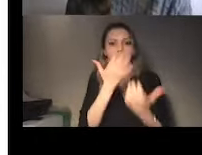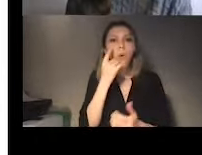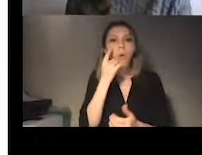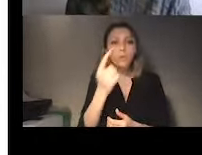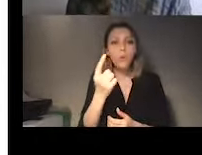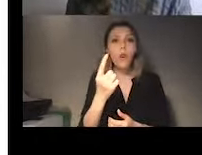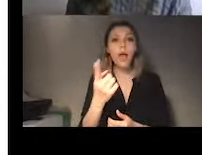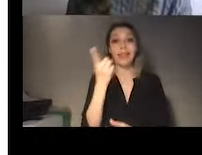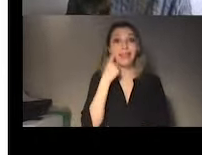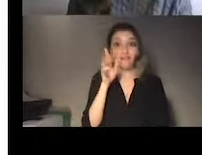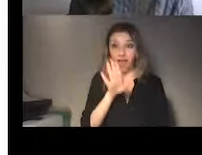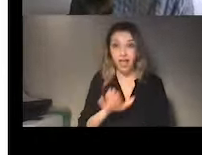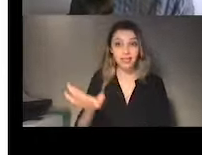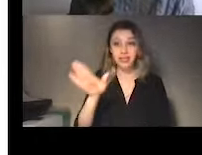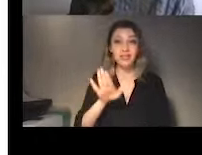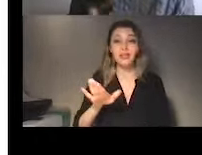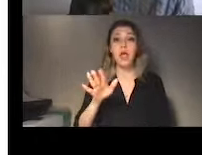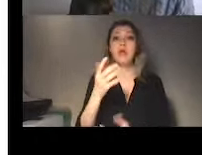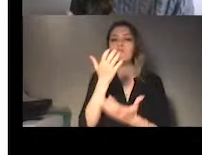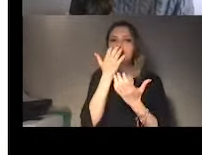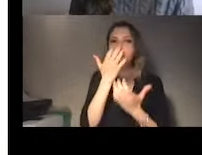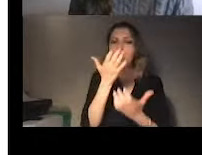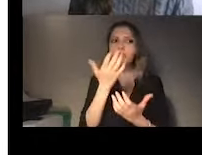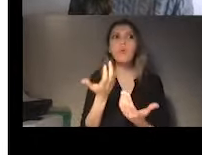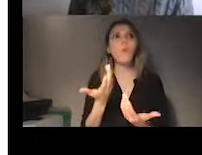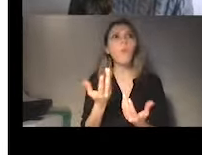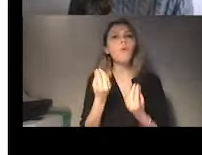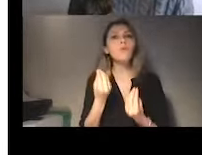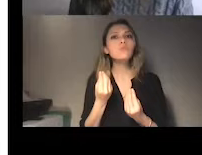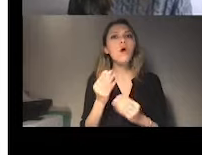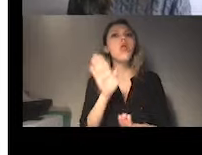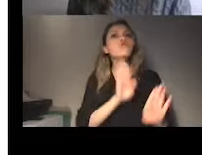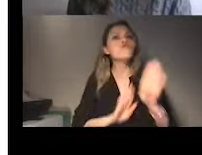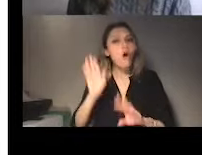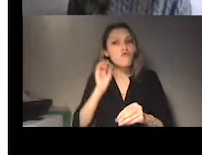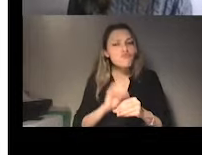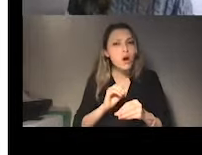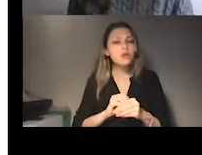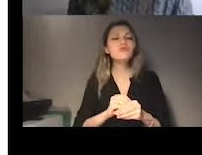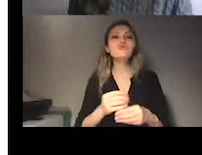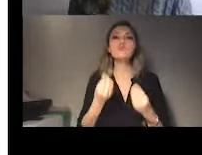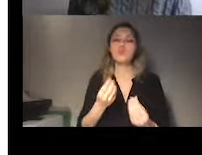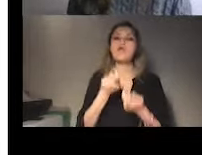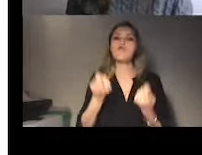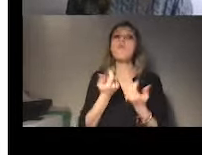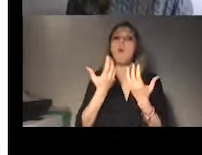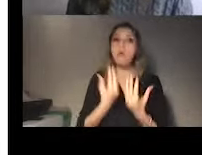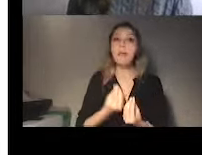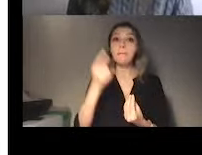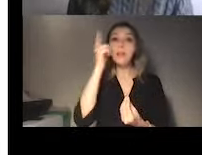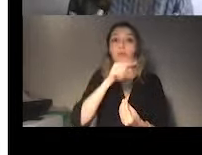advocacy tools for you to use at the national level to conduct your